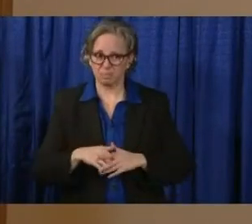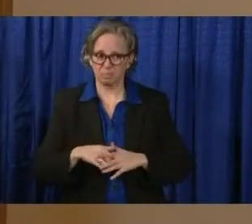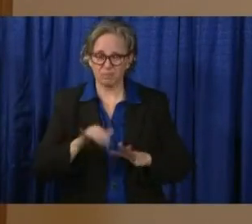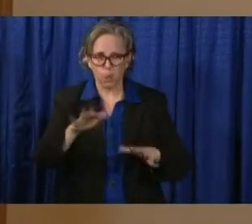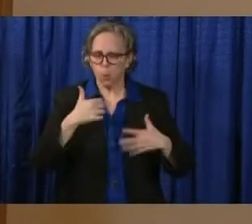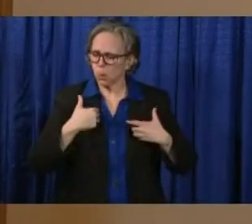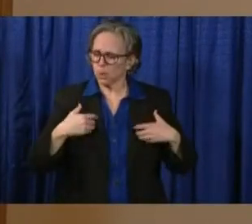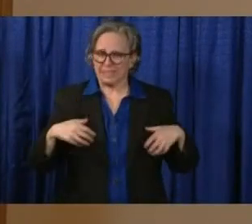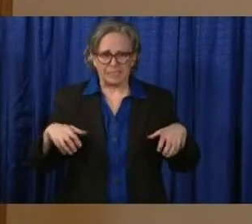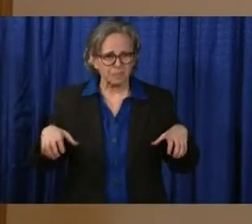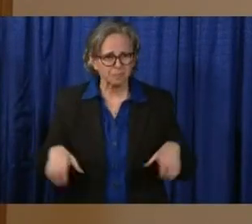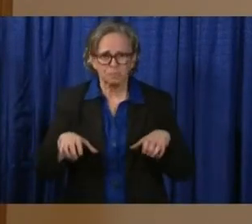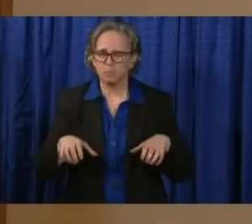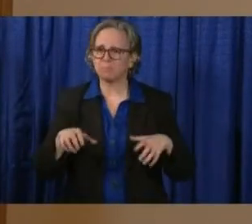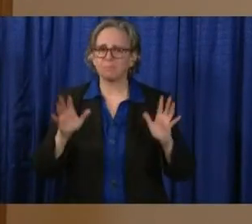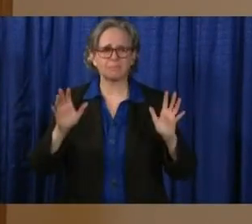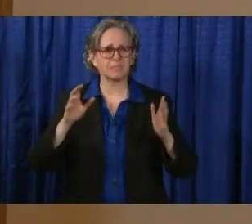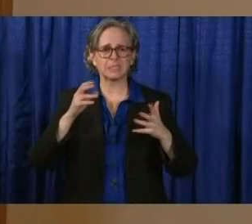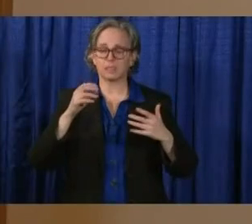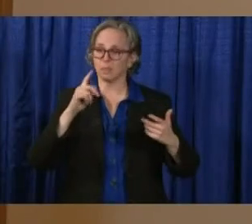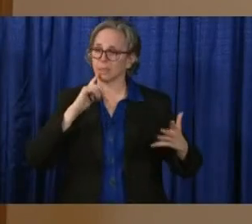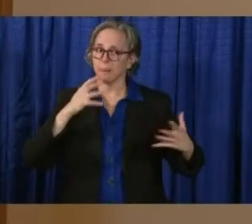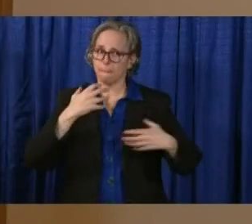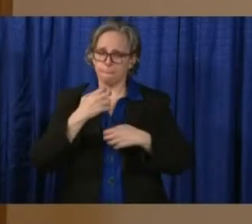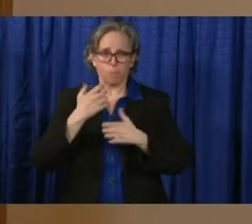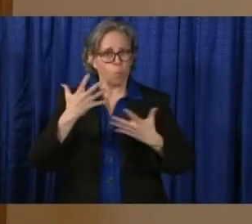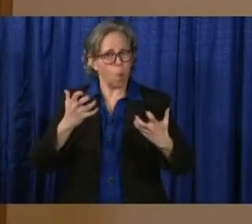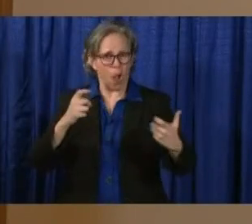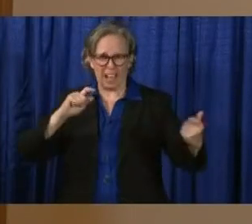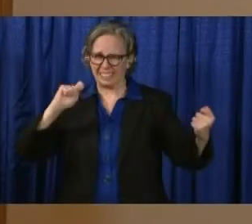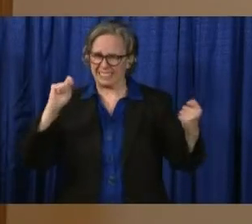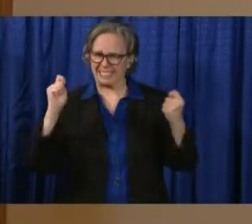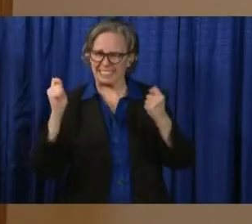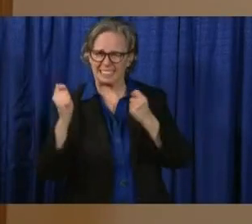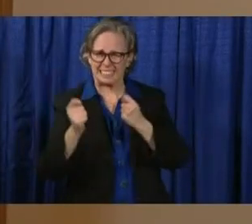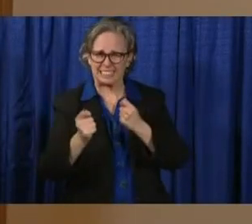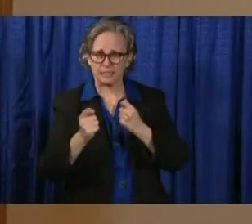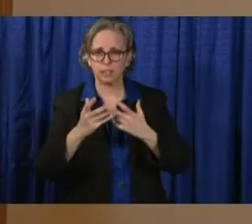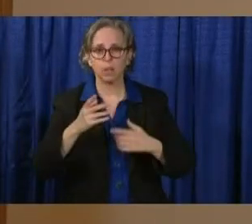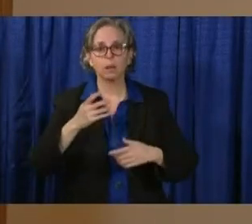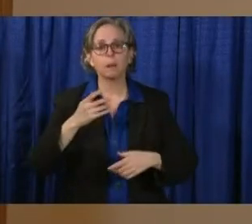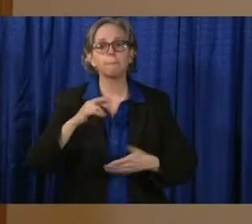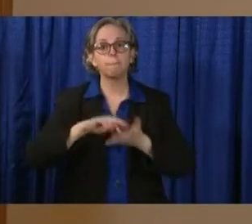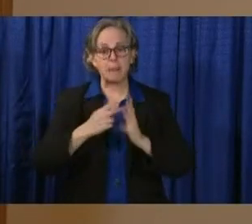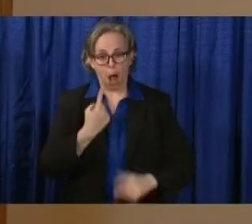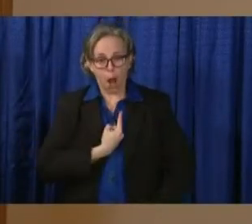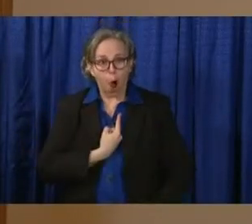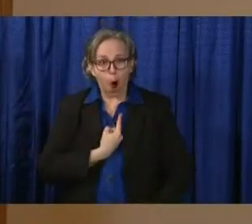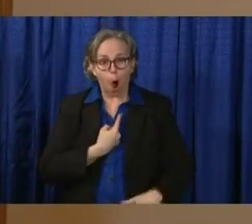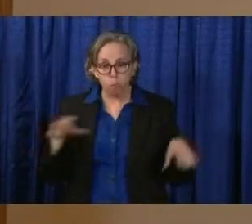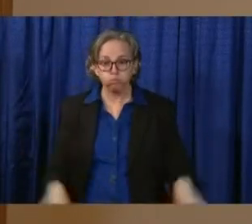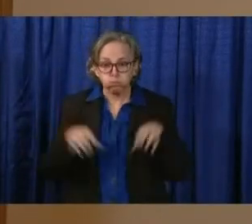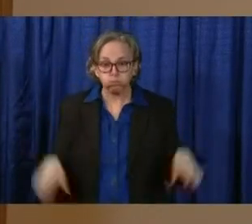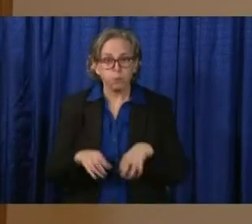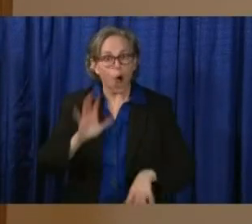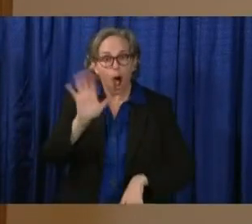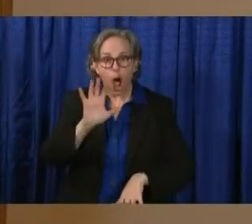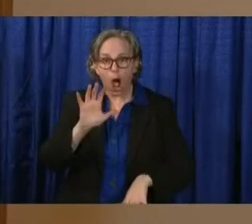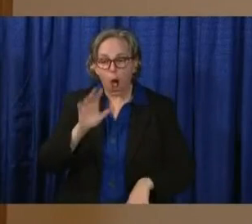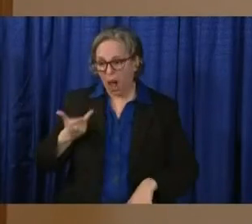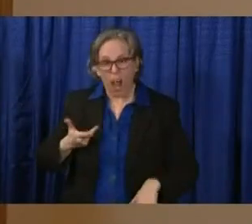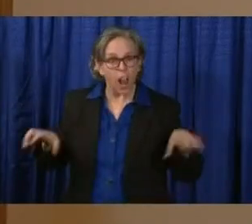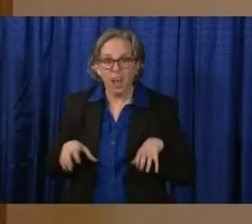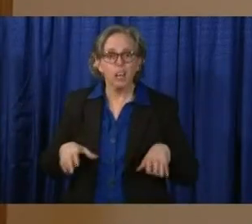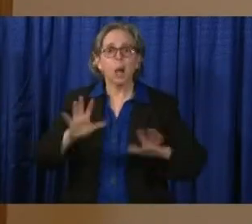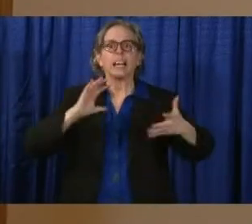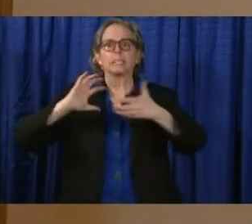But a huge part of it is what we're doing collectively. So when we see some of the things that are hurting us so